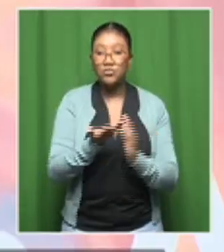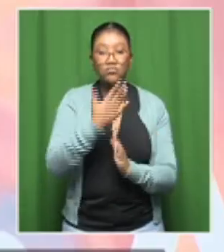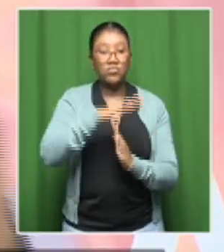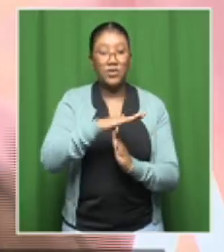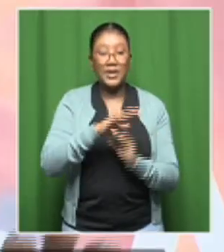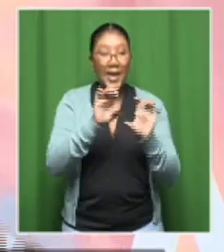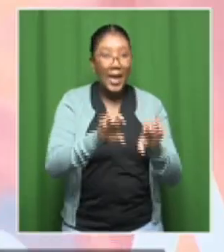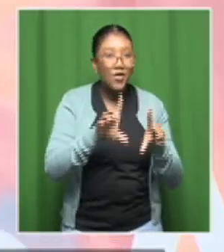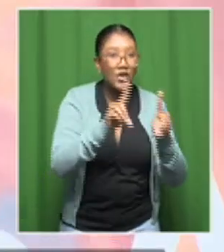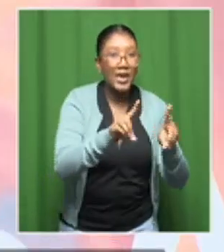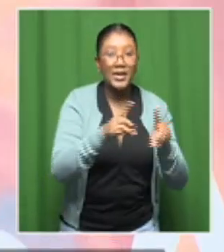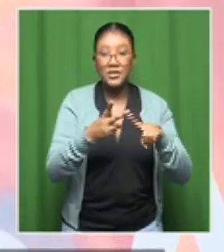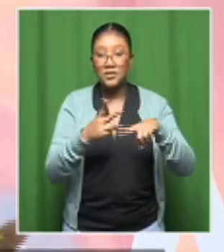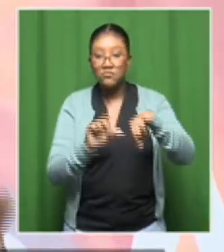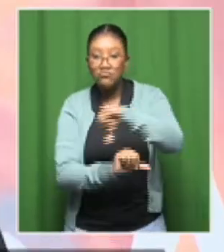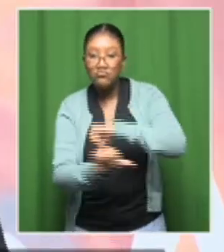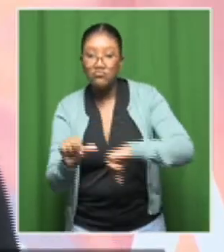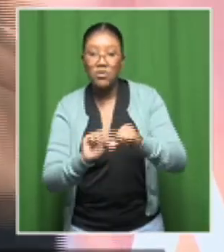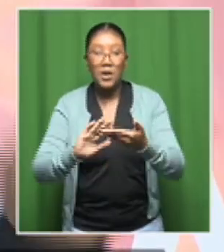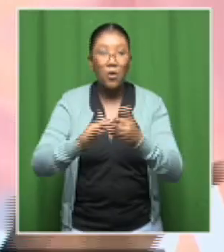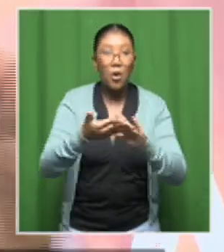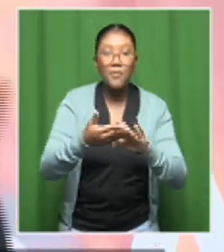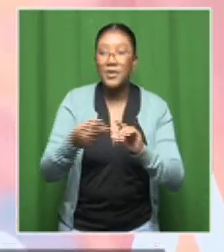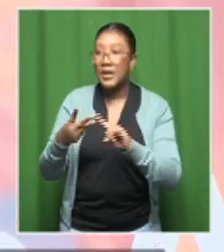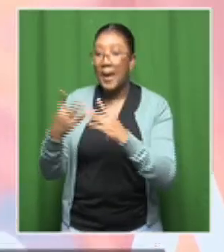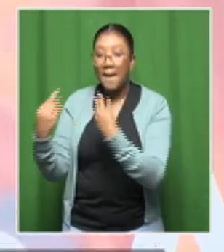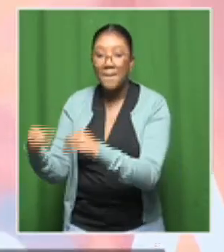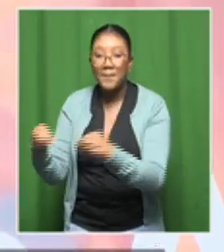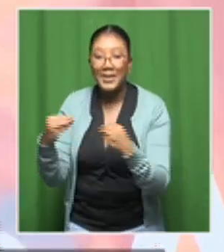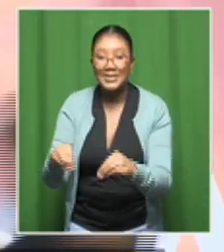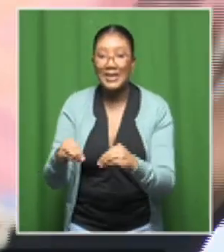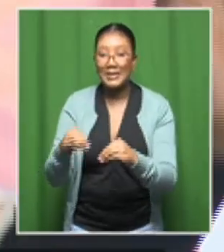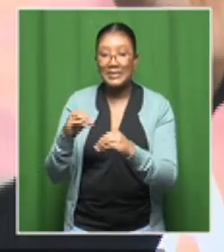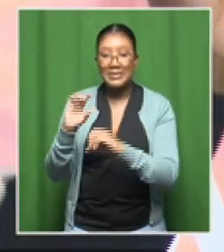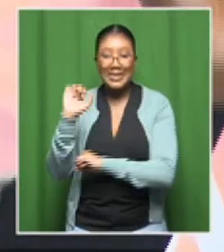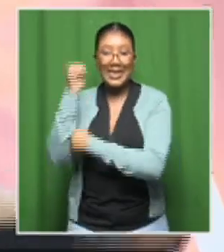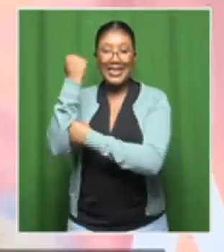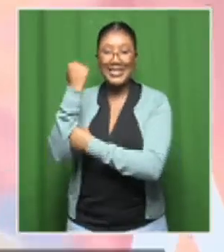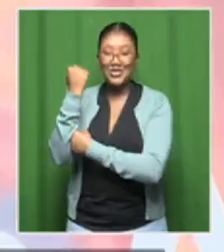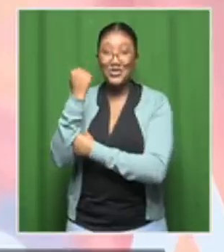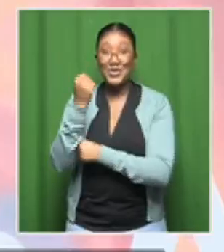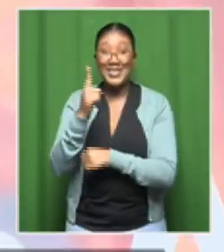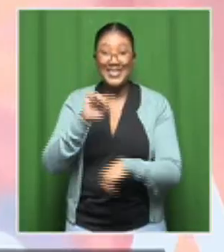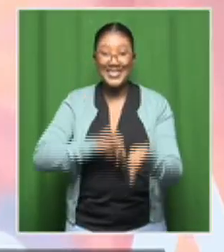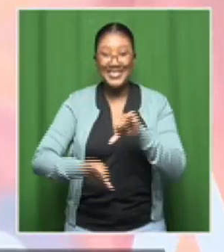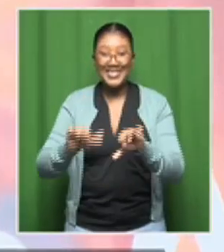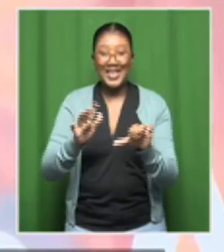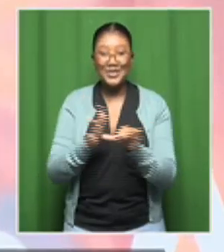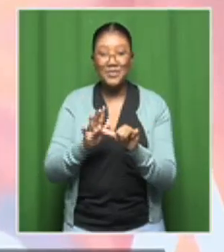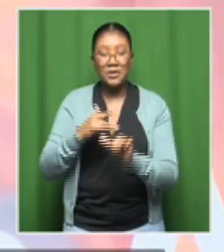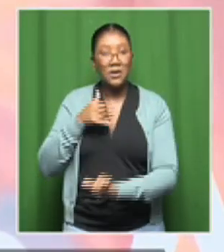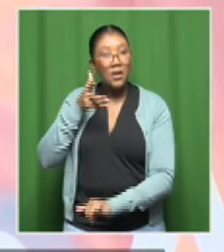education, society, business, industry, and so forth. And what she has just said,